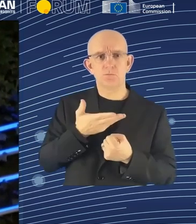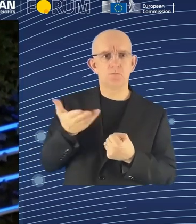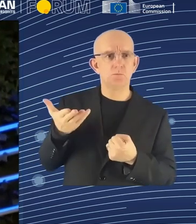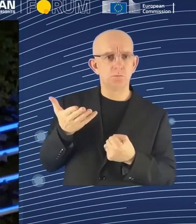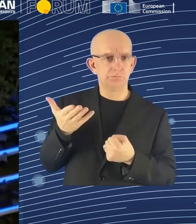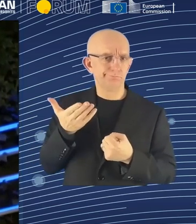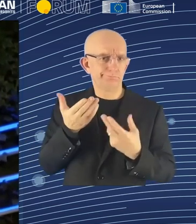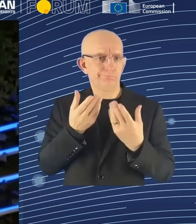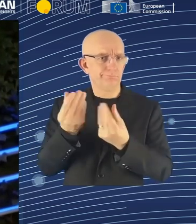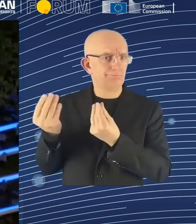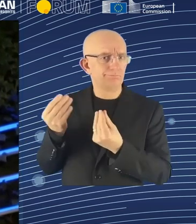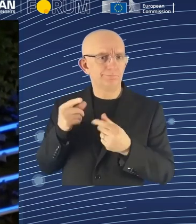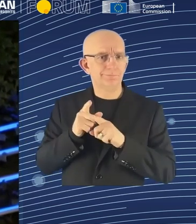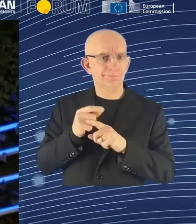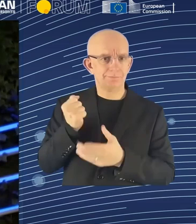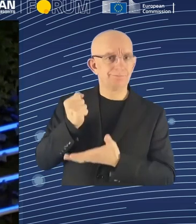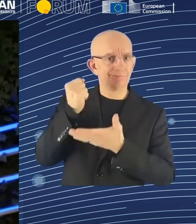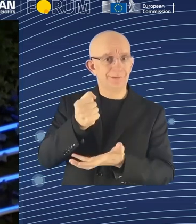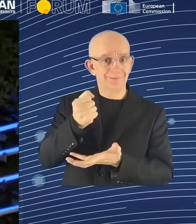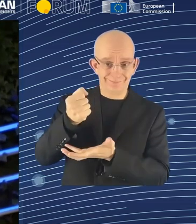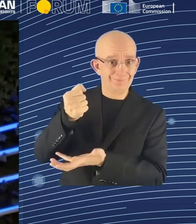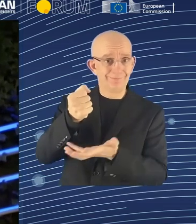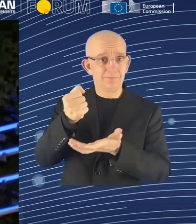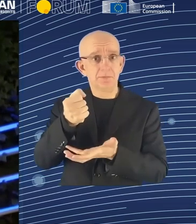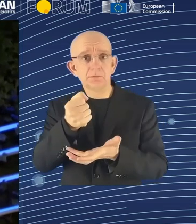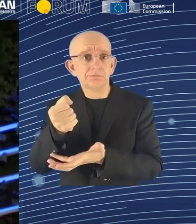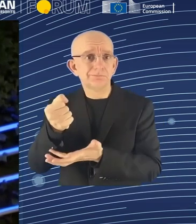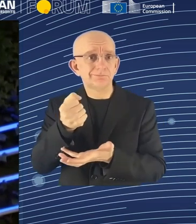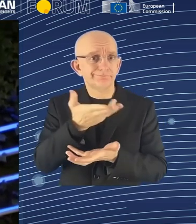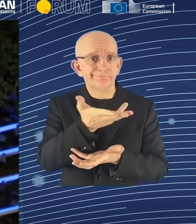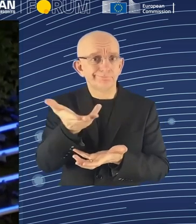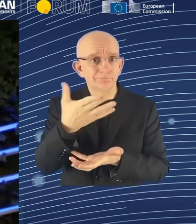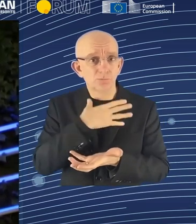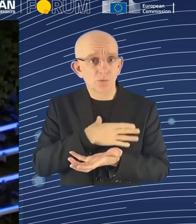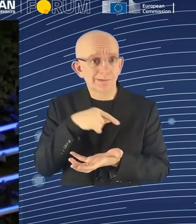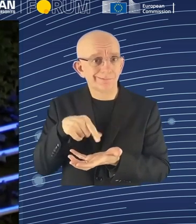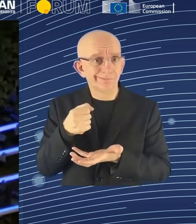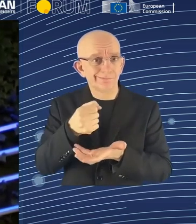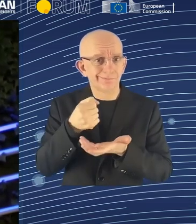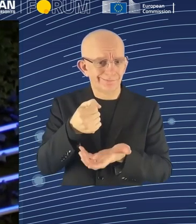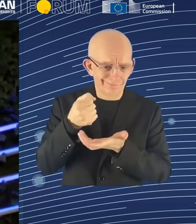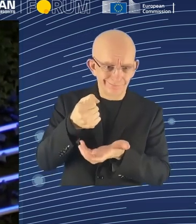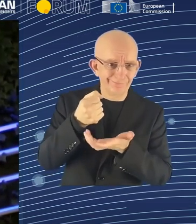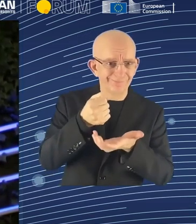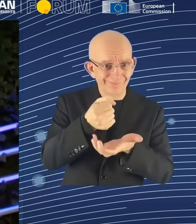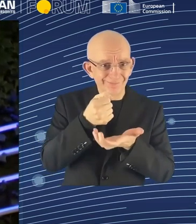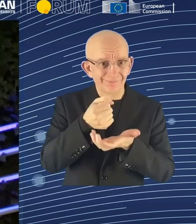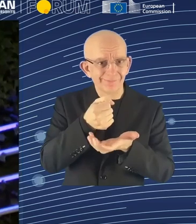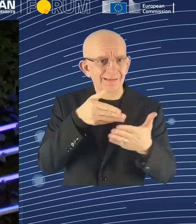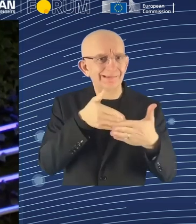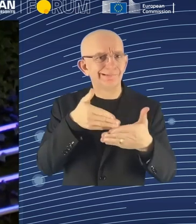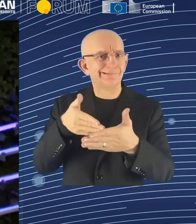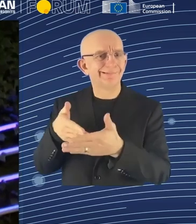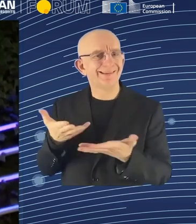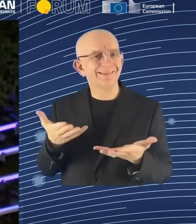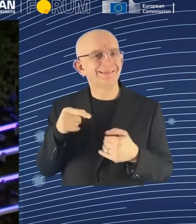that the funding is dispersed and absorbed. And, of course, we can all work on that together. But I don't believe that there's not